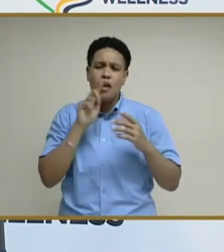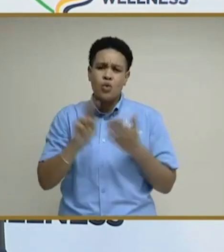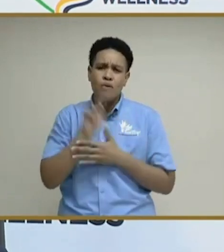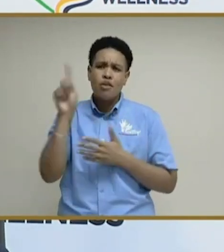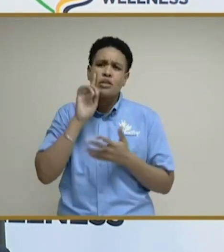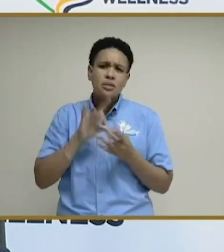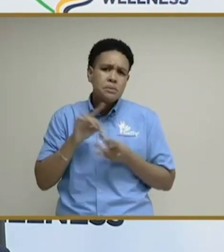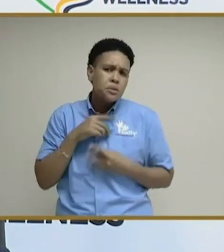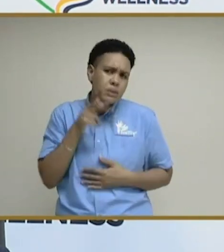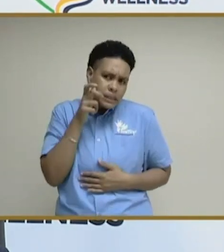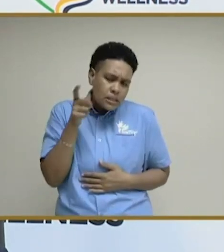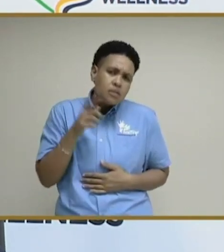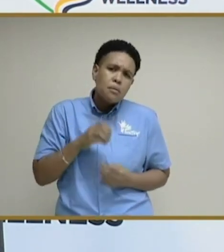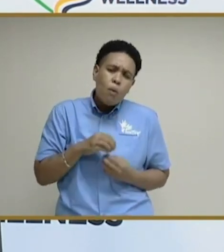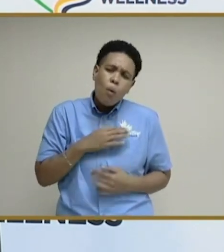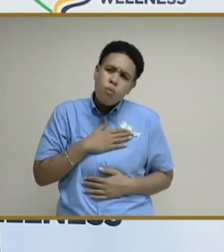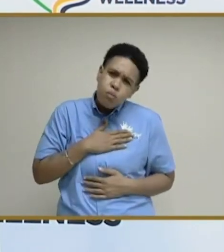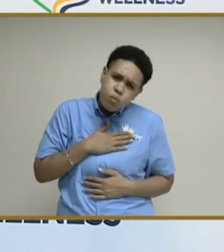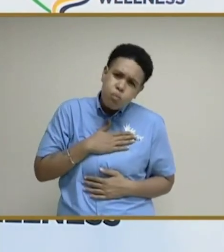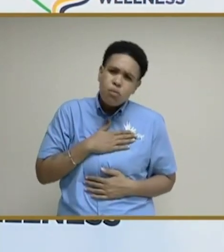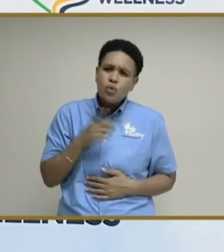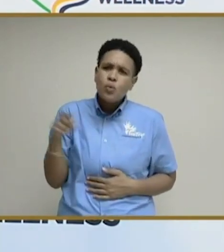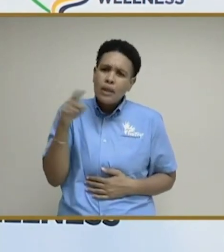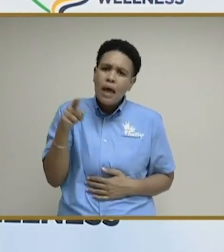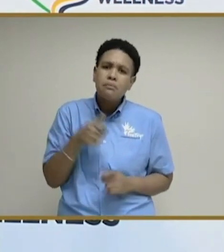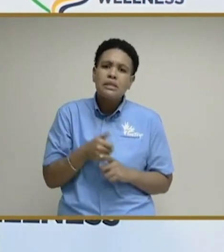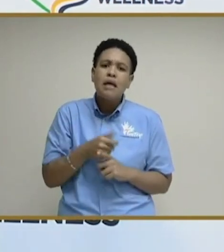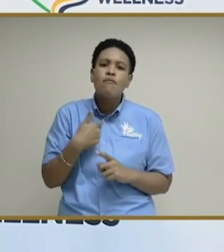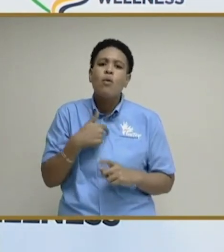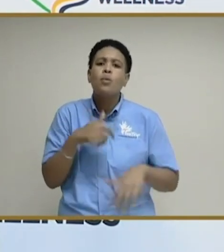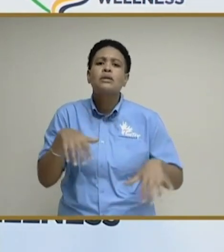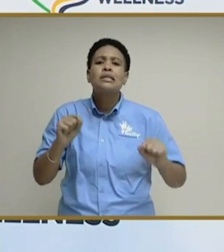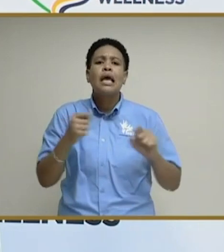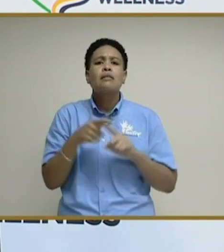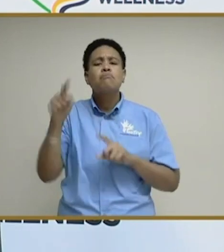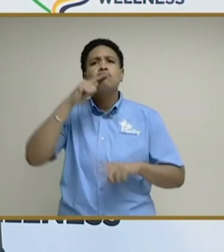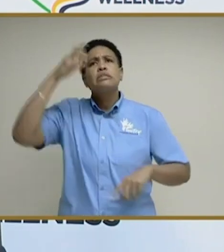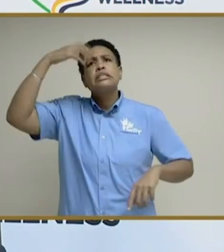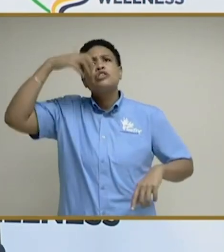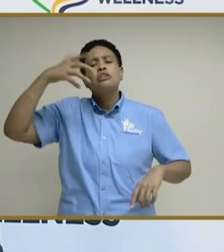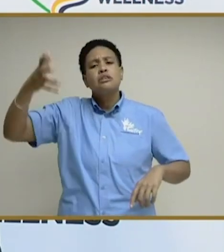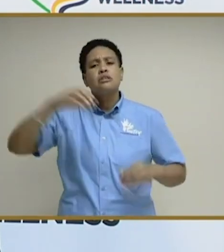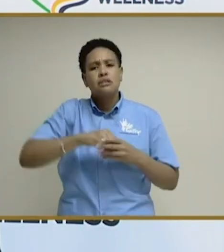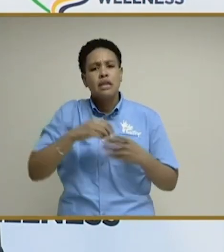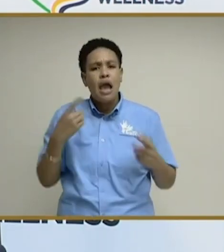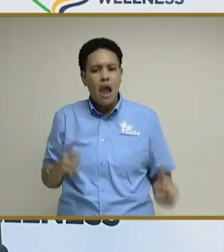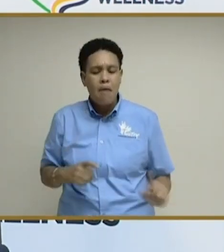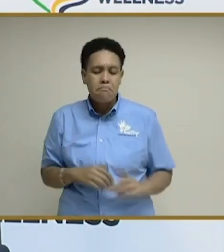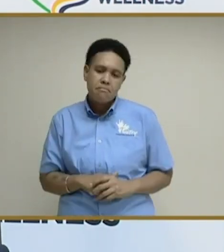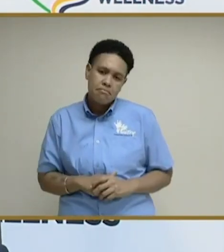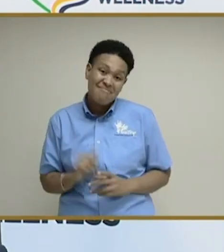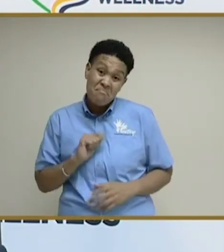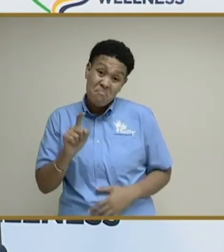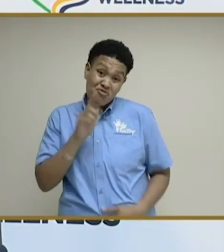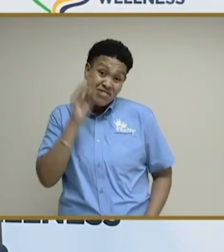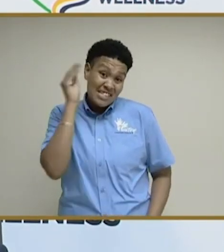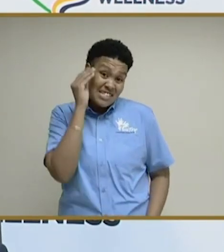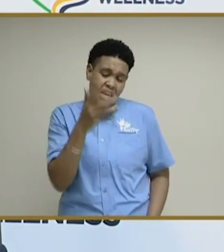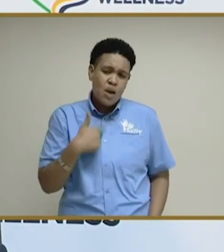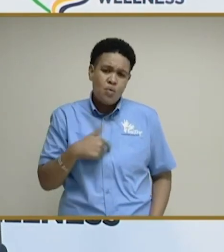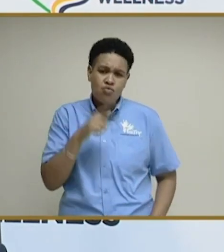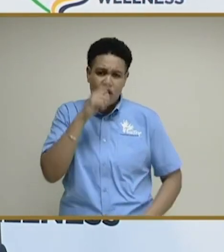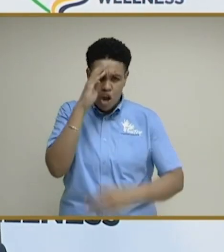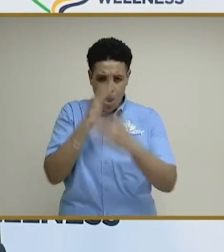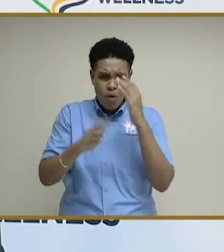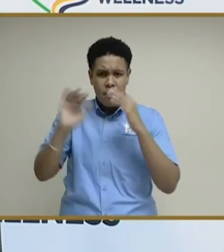them. We're very empathetic to them. And we take them seriously. And, you know, I must say that we are